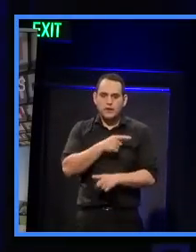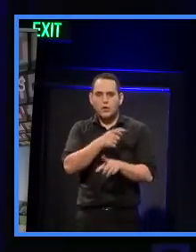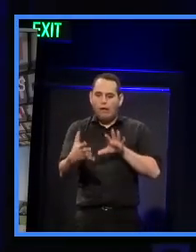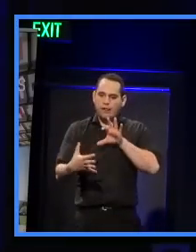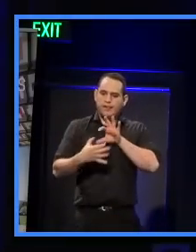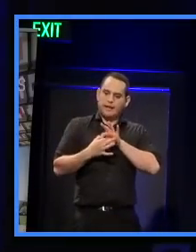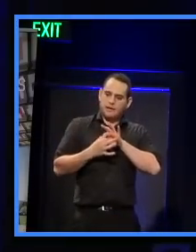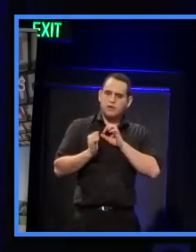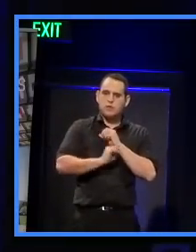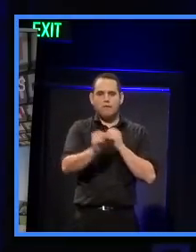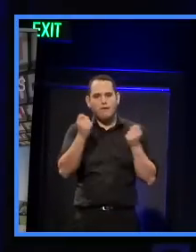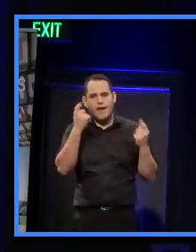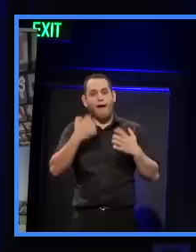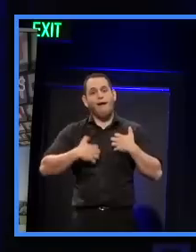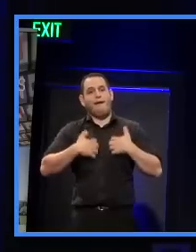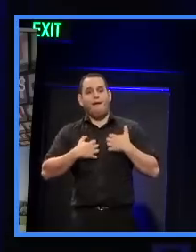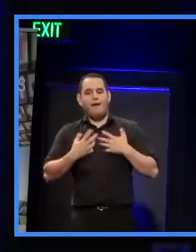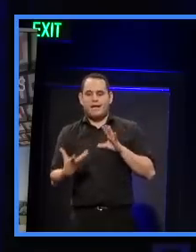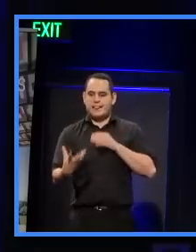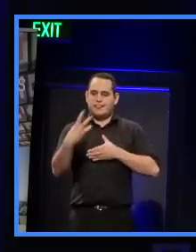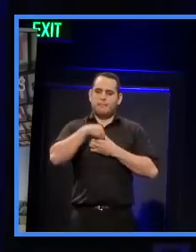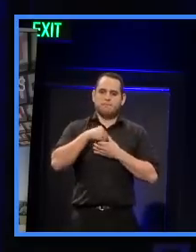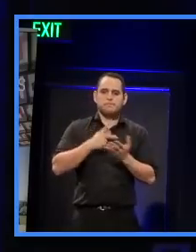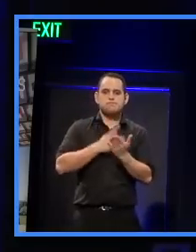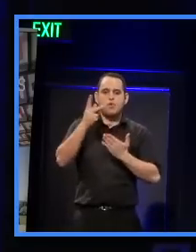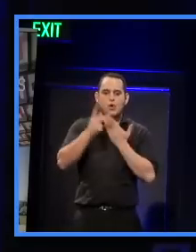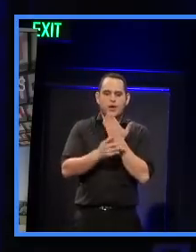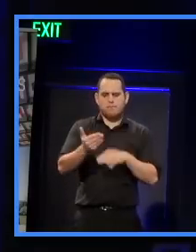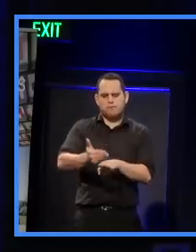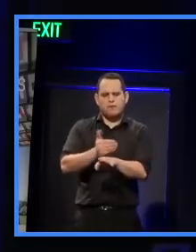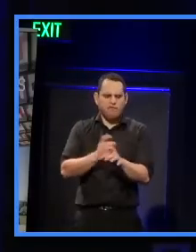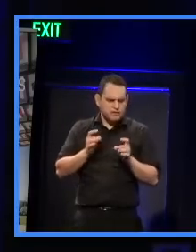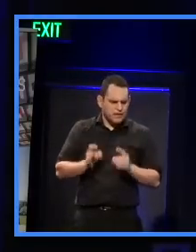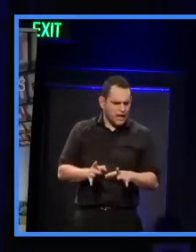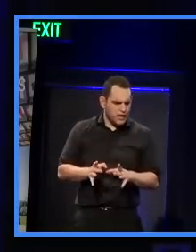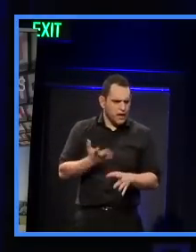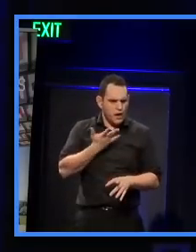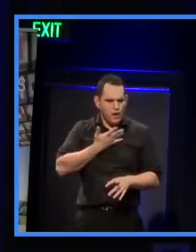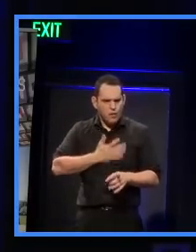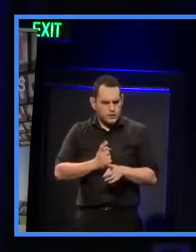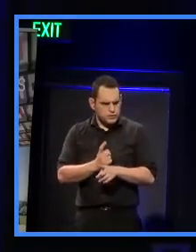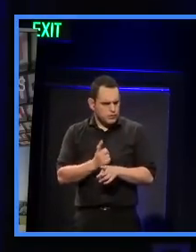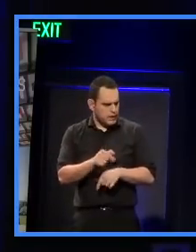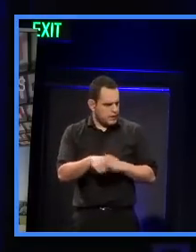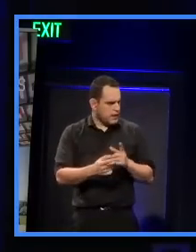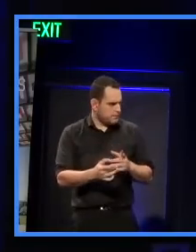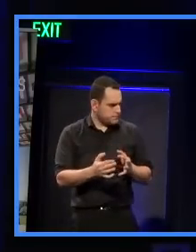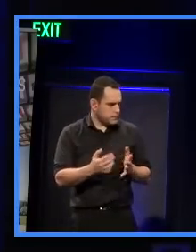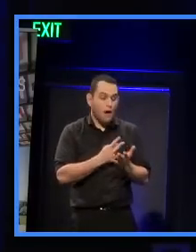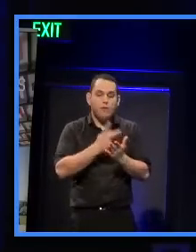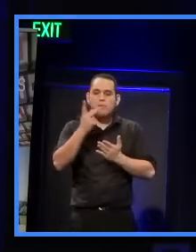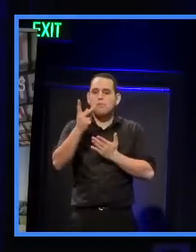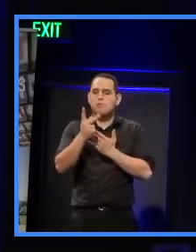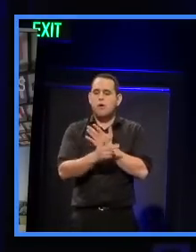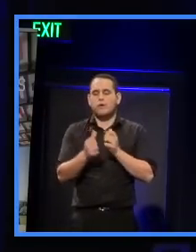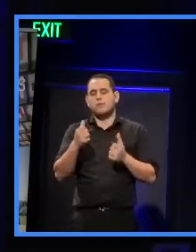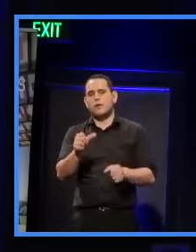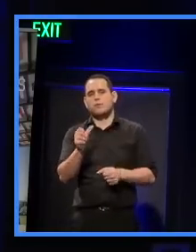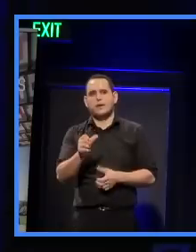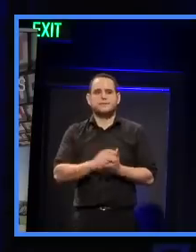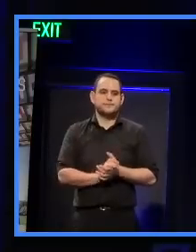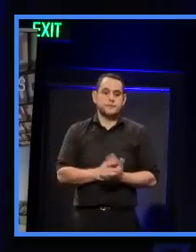ideas in terms of that programme. But before I introduce Vernon, I just wanted to touch upon a programme which is